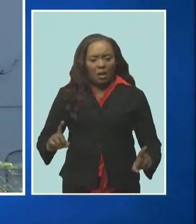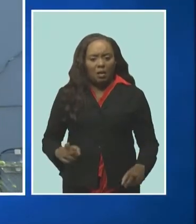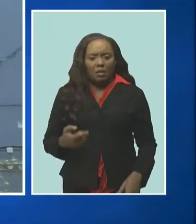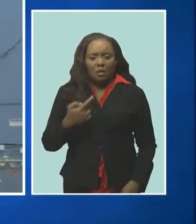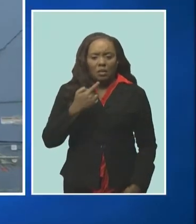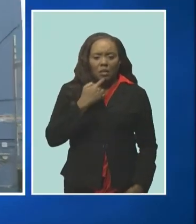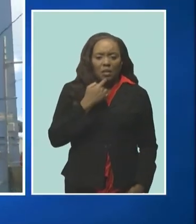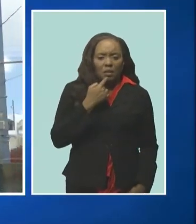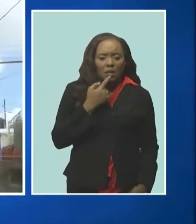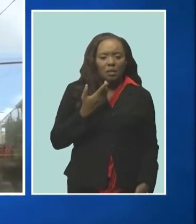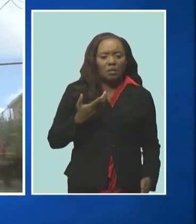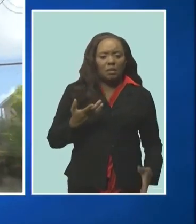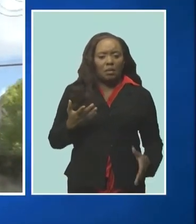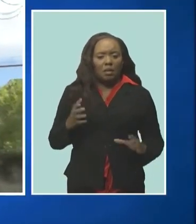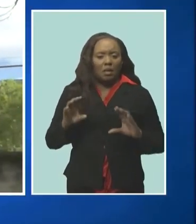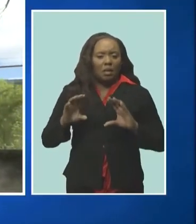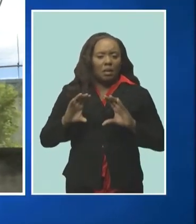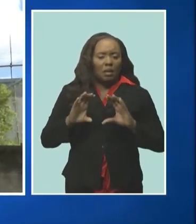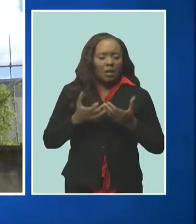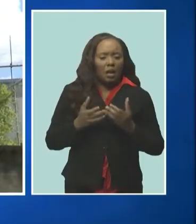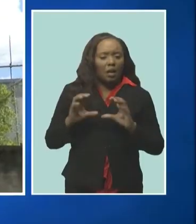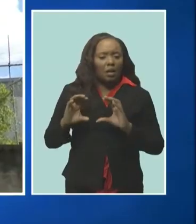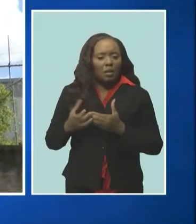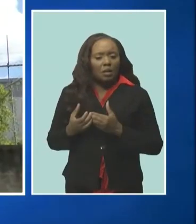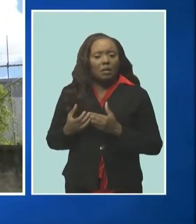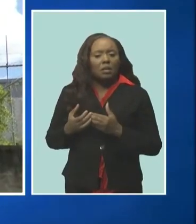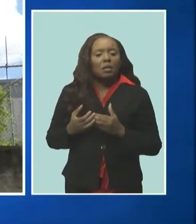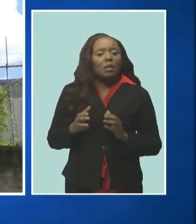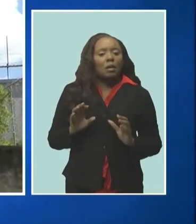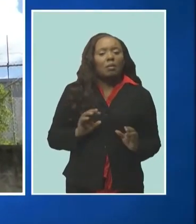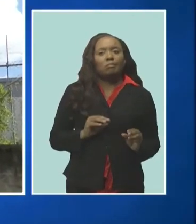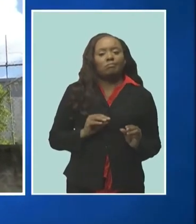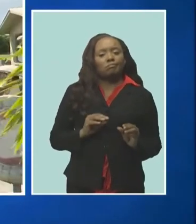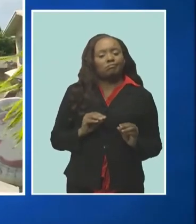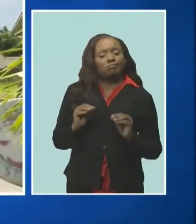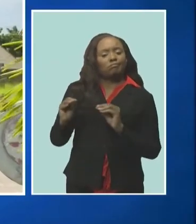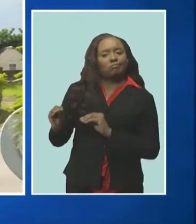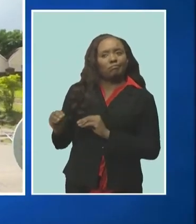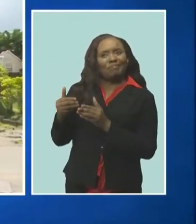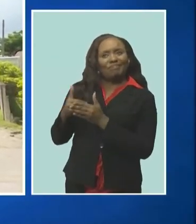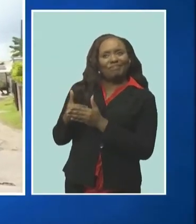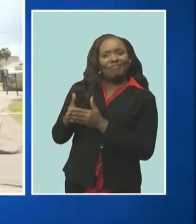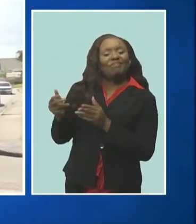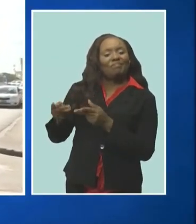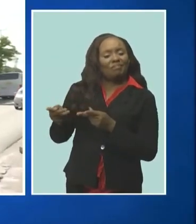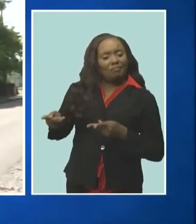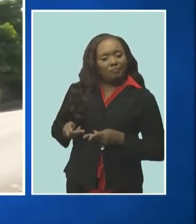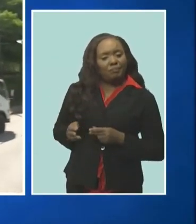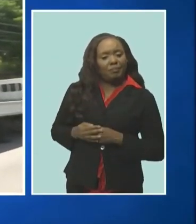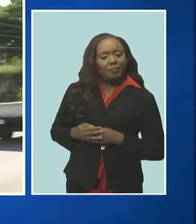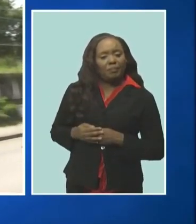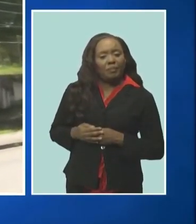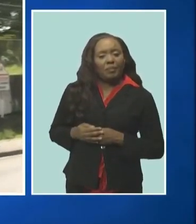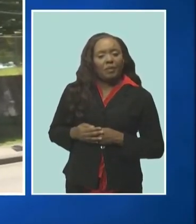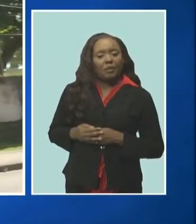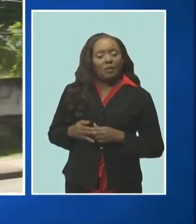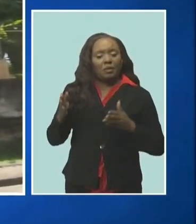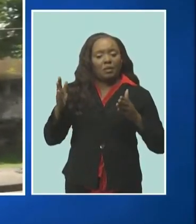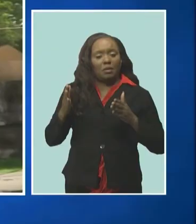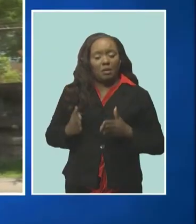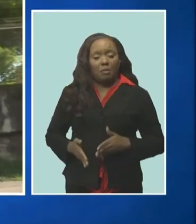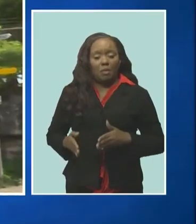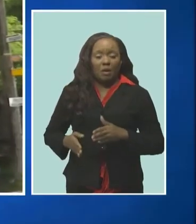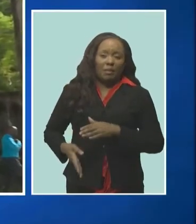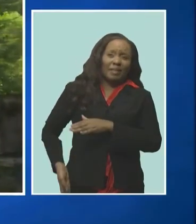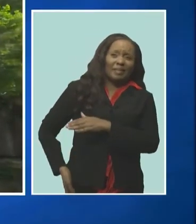vocational training notes affected classes were integrated into nearby locations today the ministry says doors were